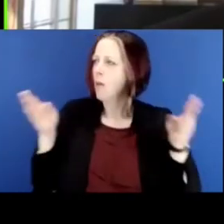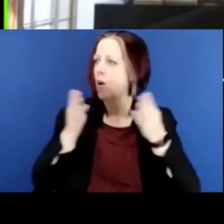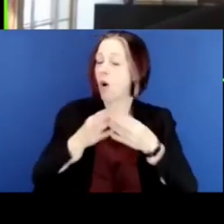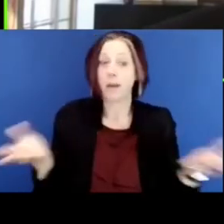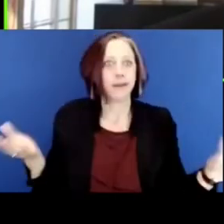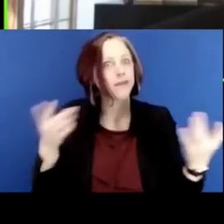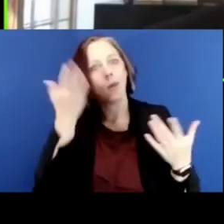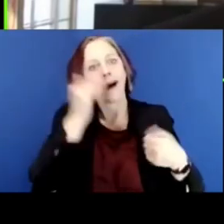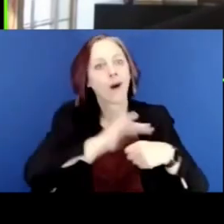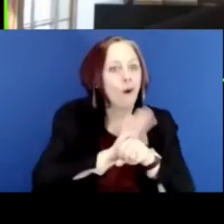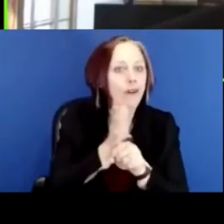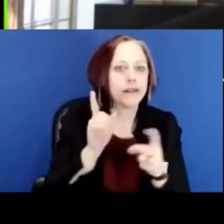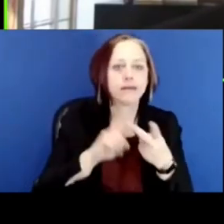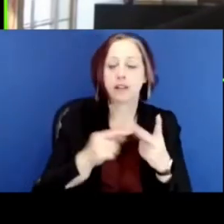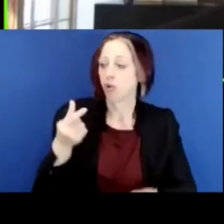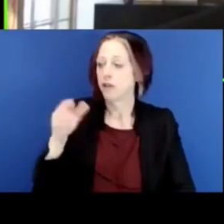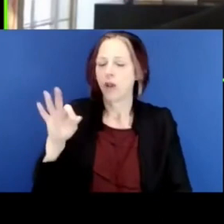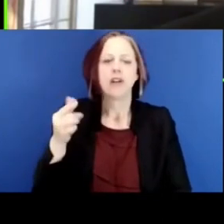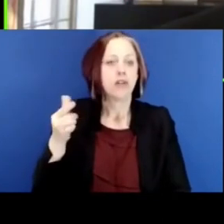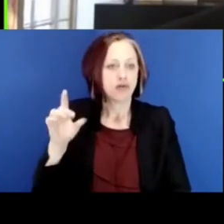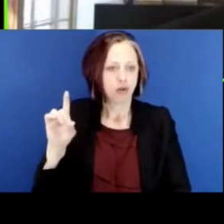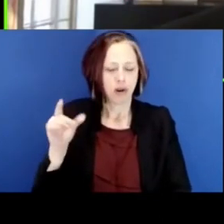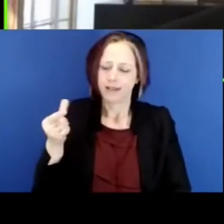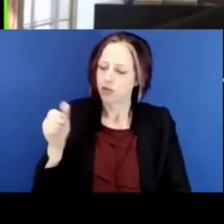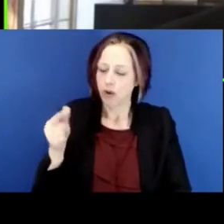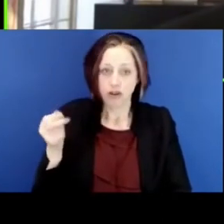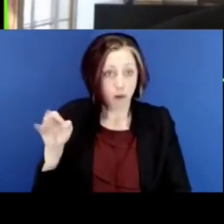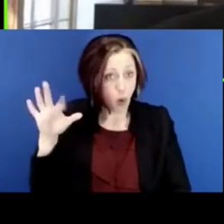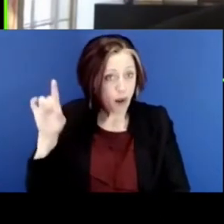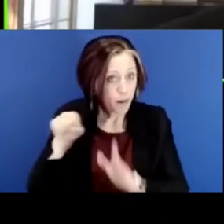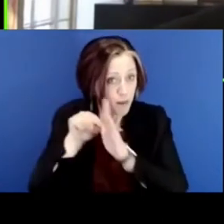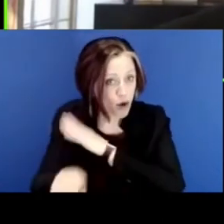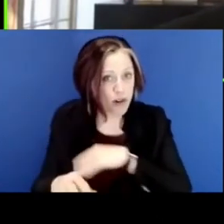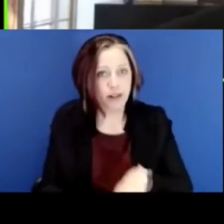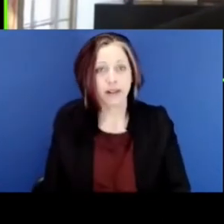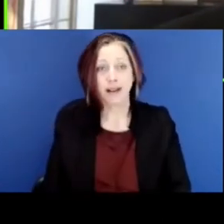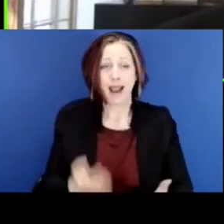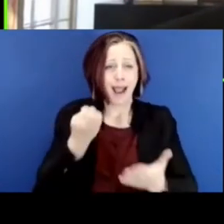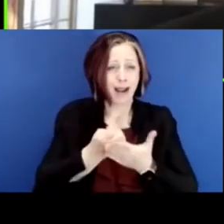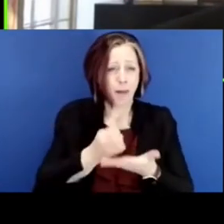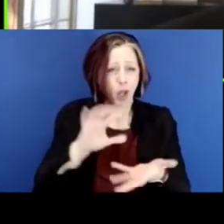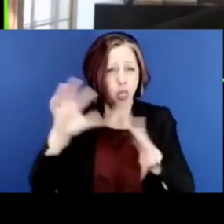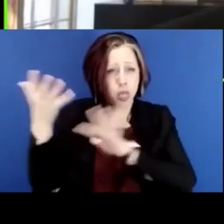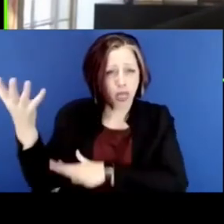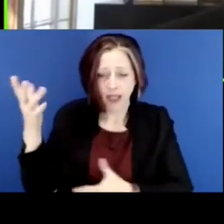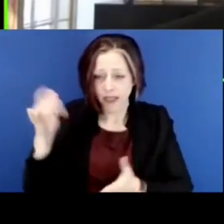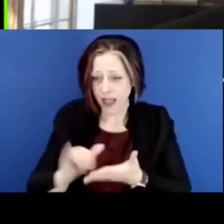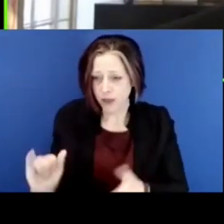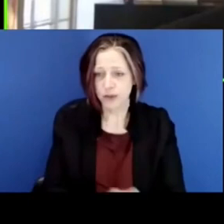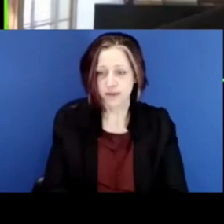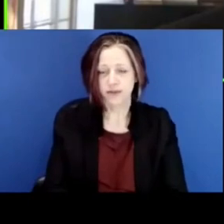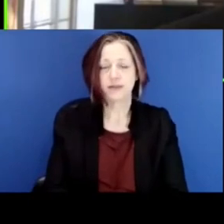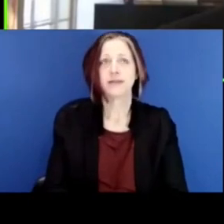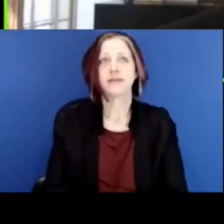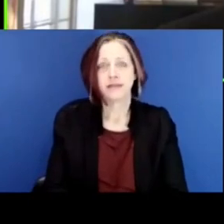COVID, the murder of George Floyd, the economic dislocation, I mean, everything. And it does remind